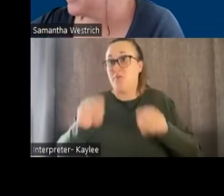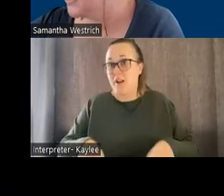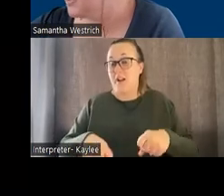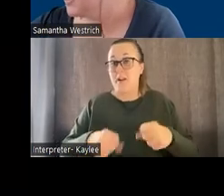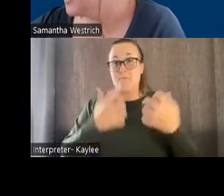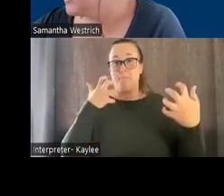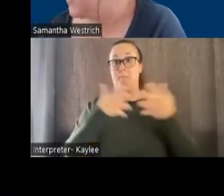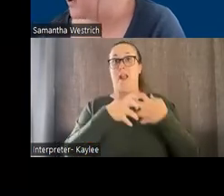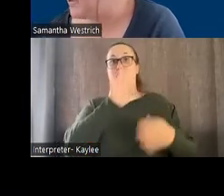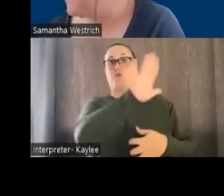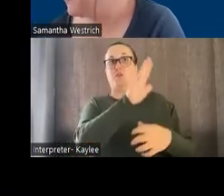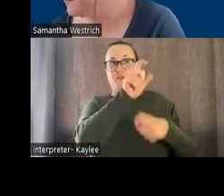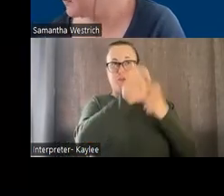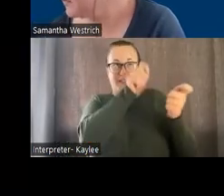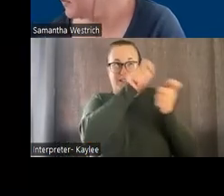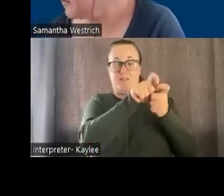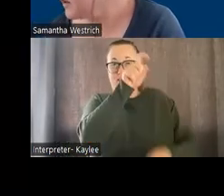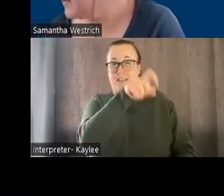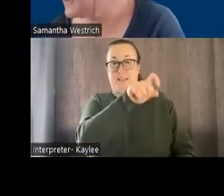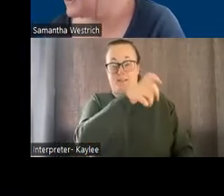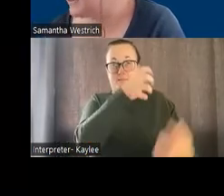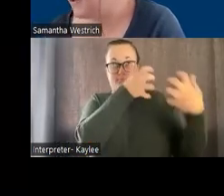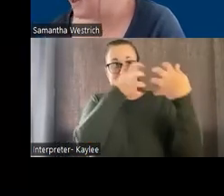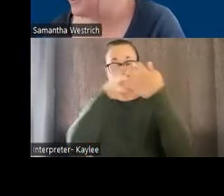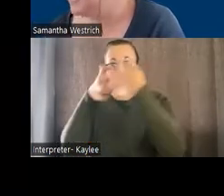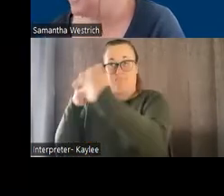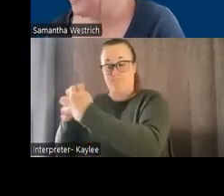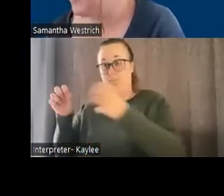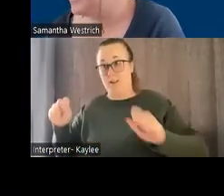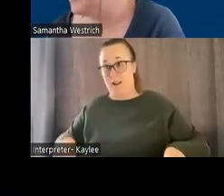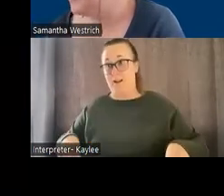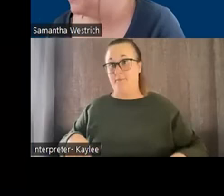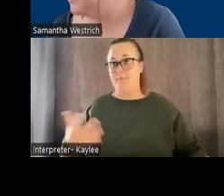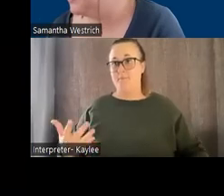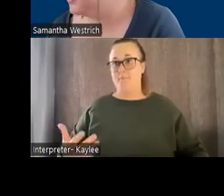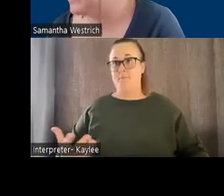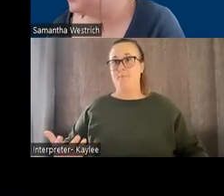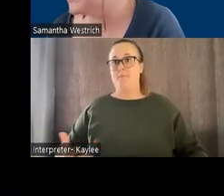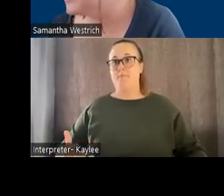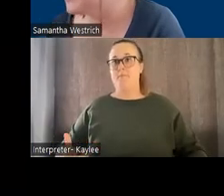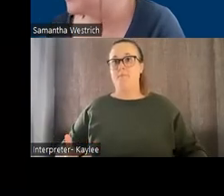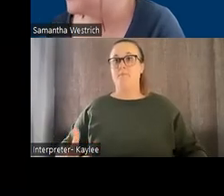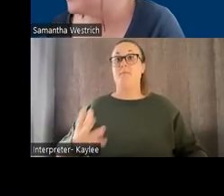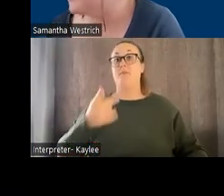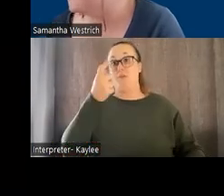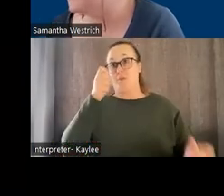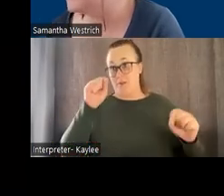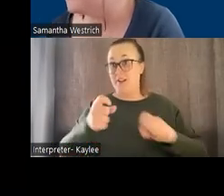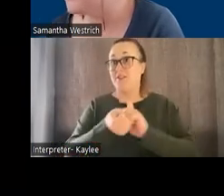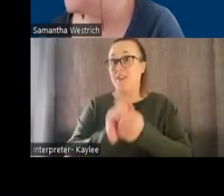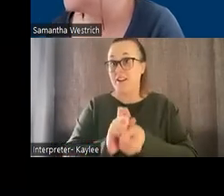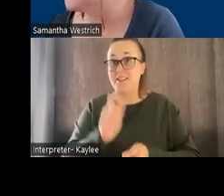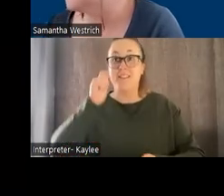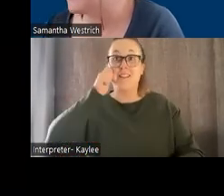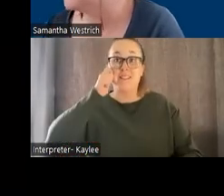needs. So, um, the system has, you know, you can change skin tone of the